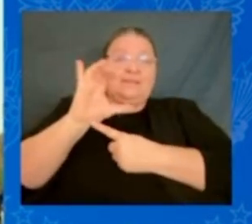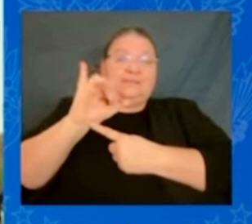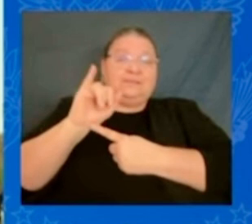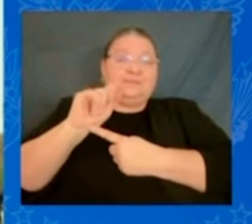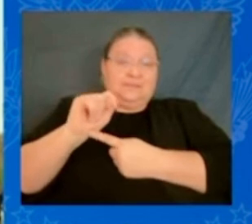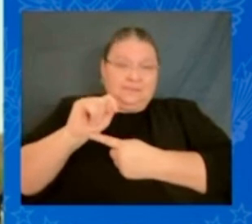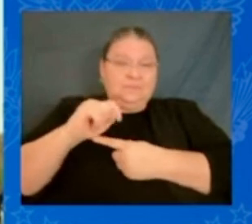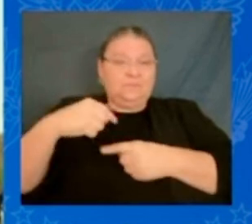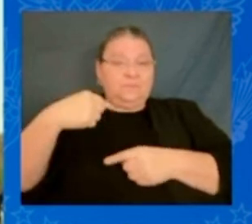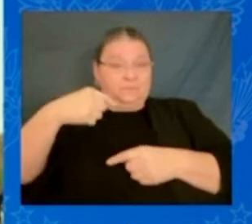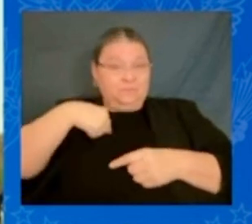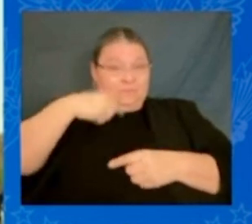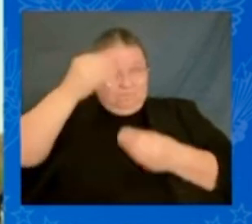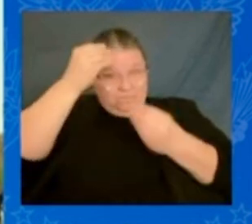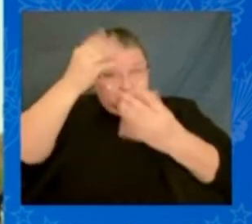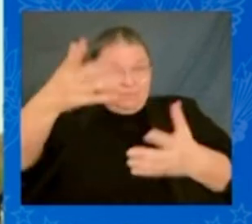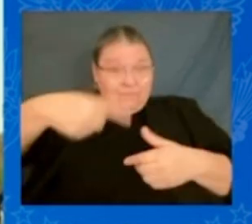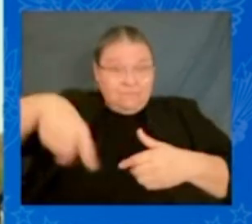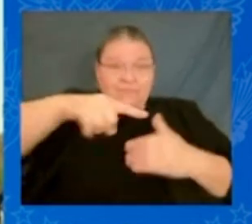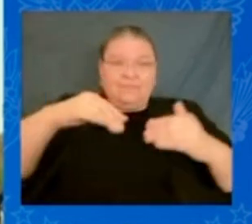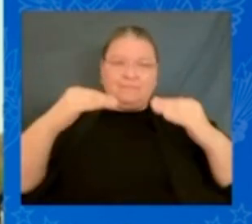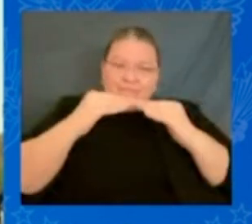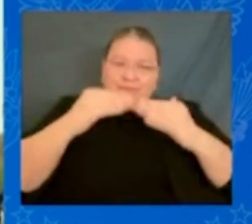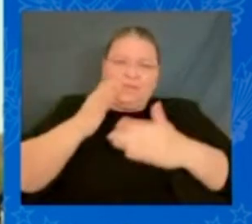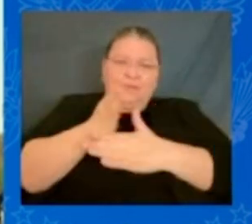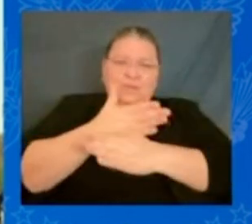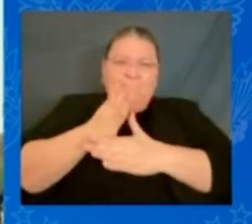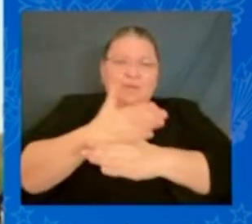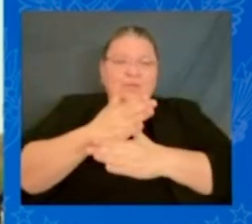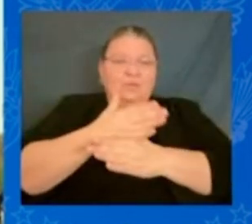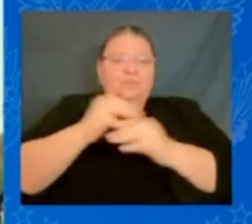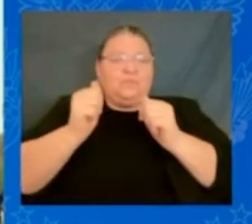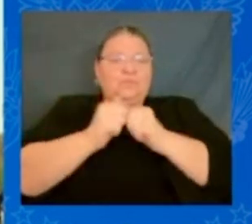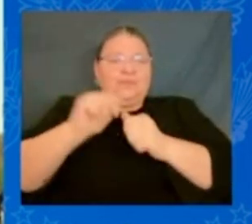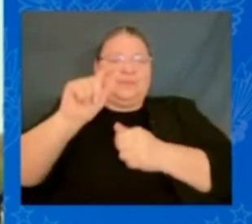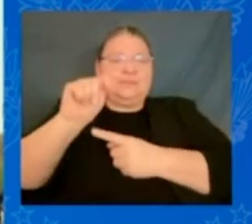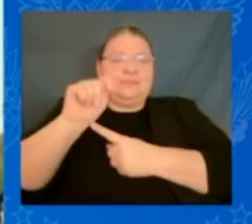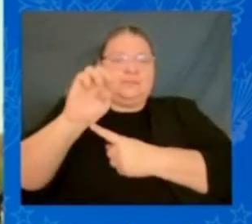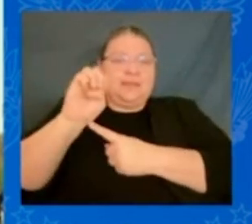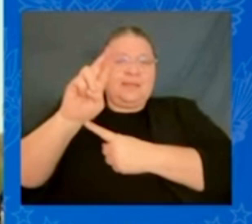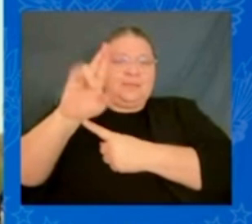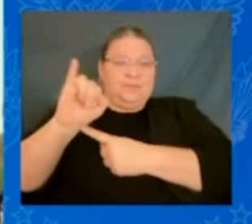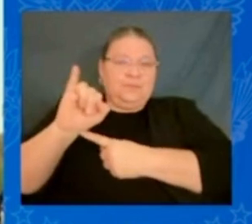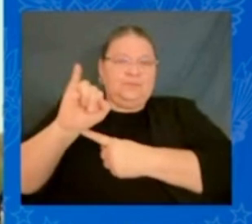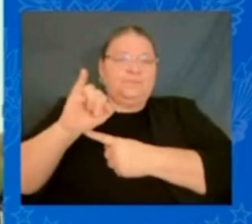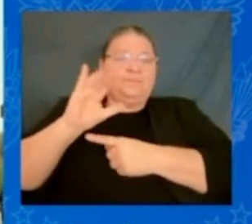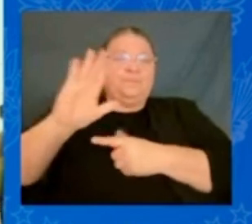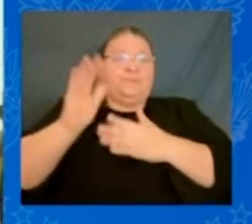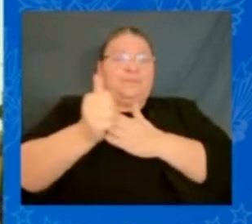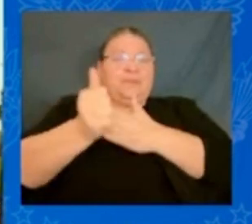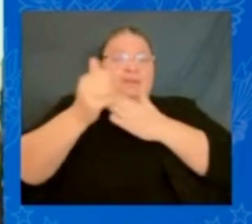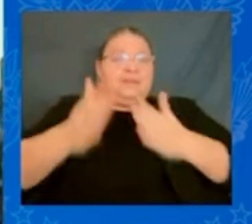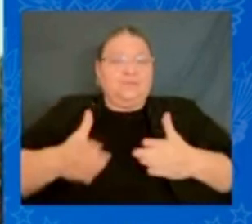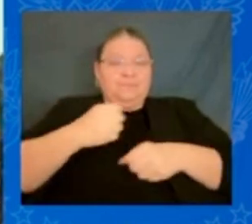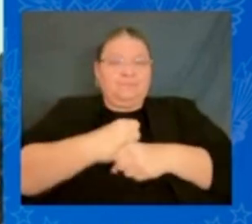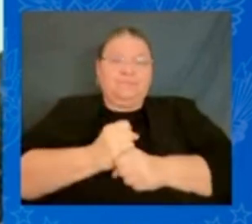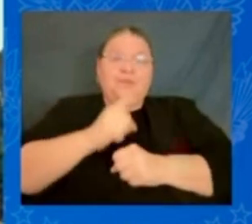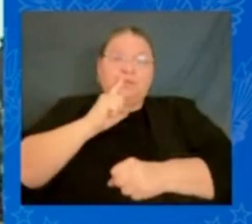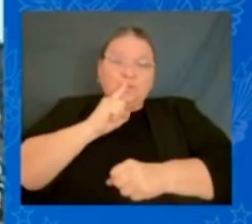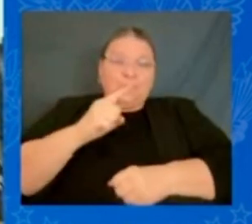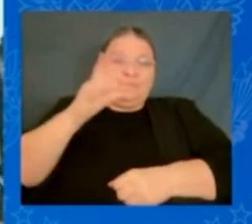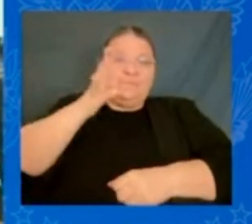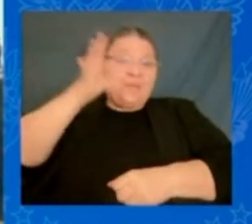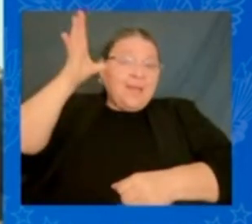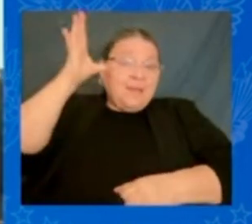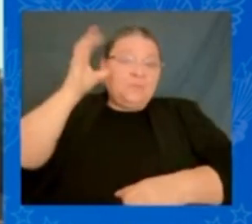Terry's leadership, let's make sure working parents in Selma and across the country have a living wage. There should be